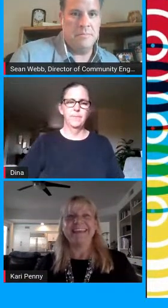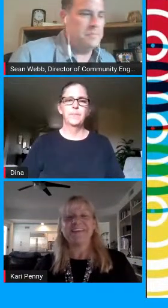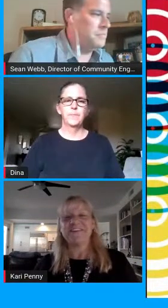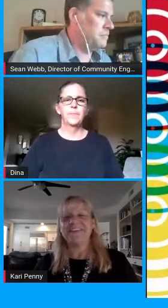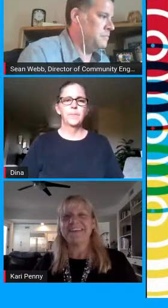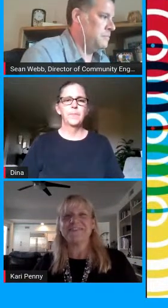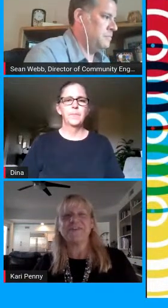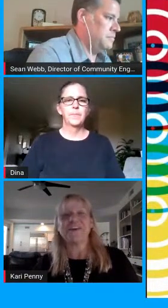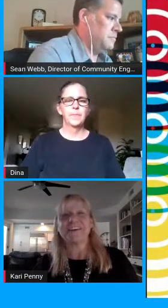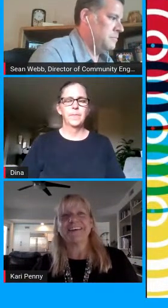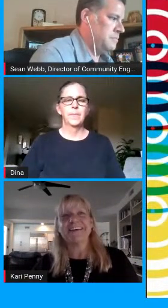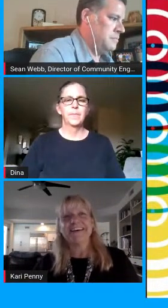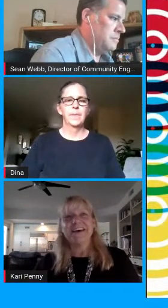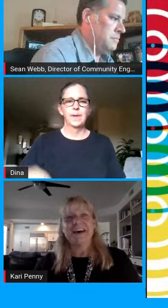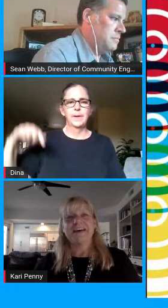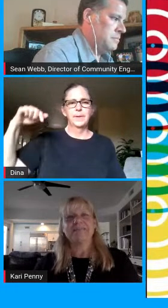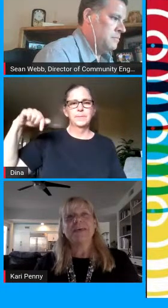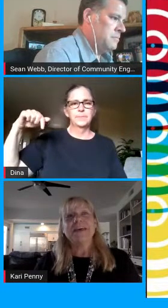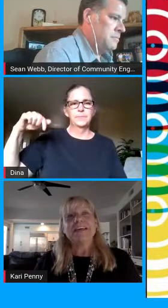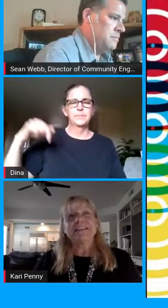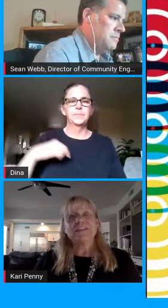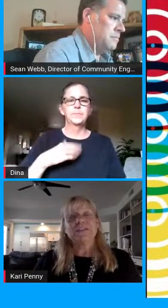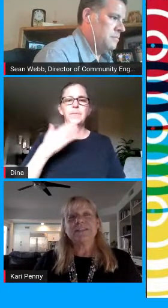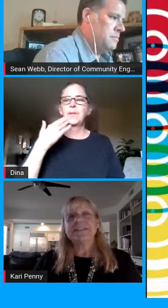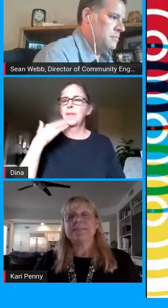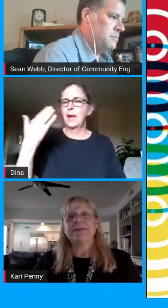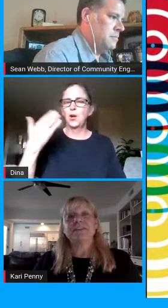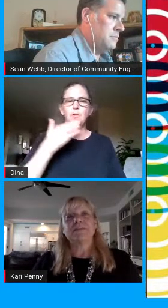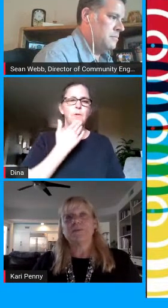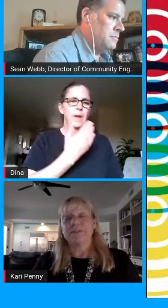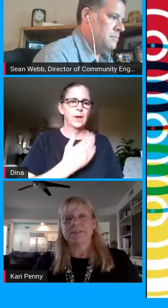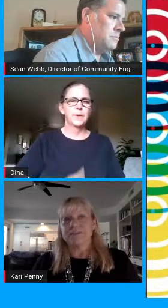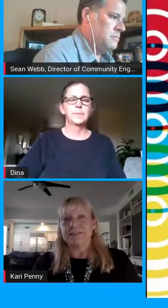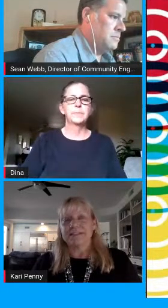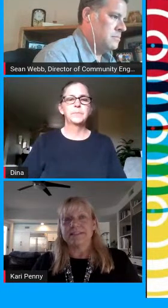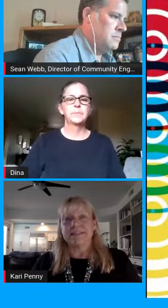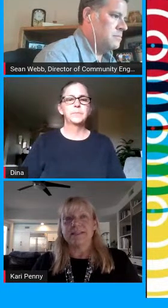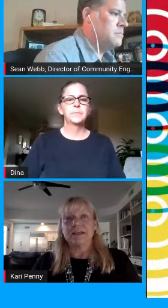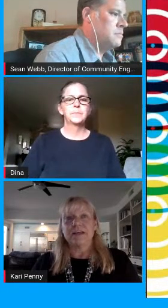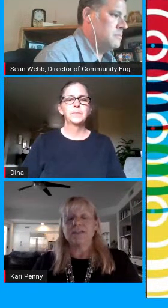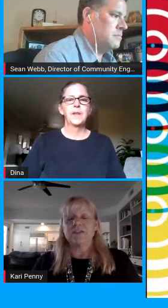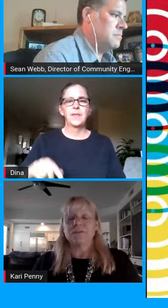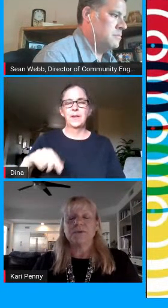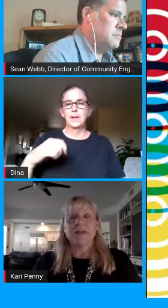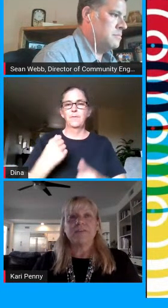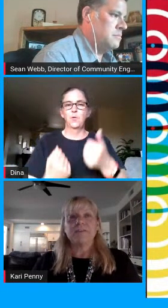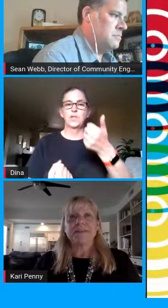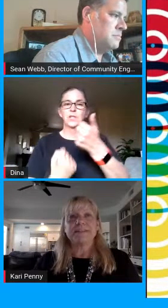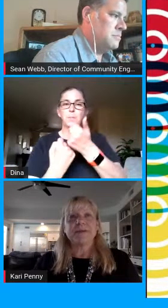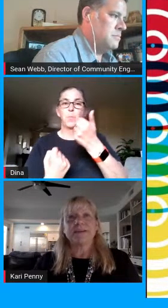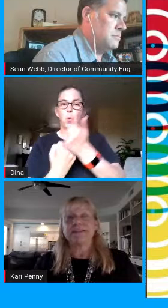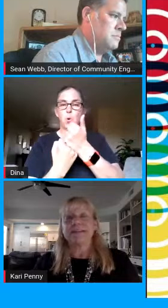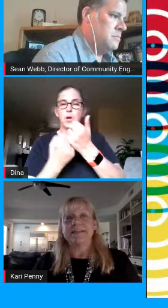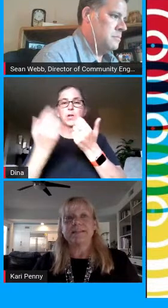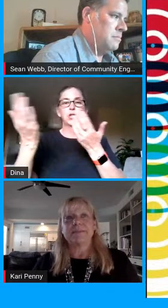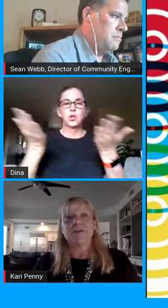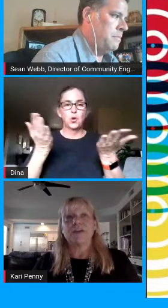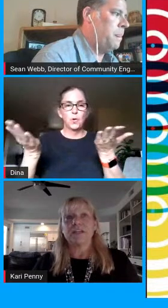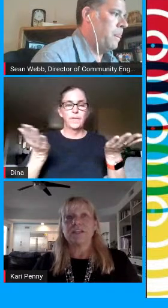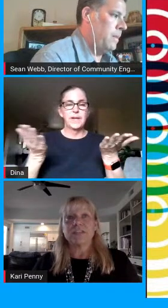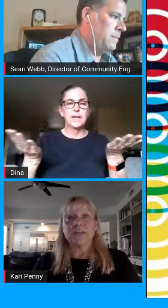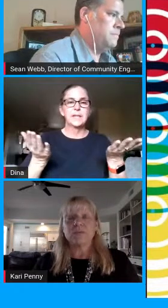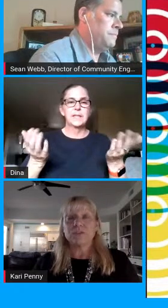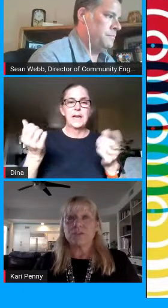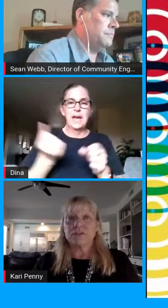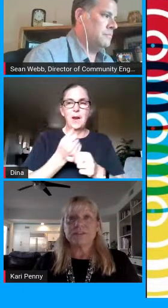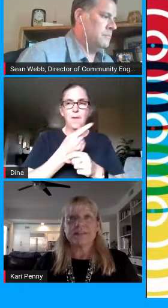thank you thanks veronica um so this is about support services and uh to put everybody's mind at ease about